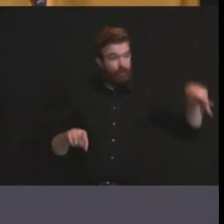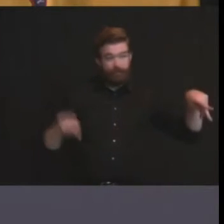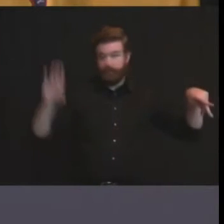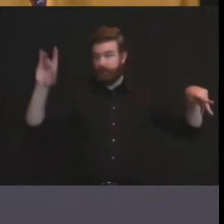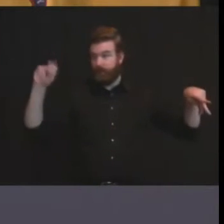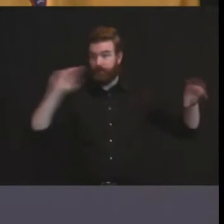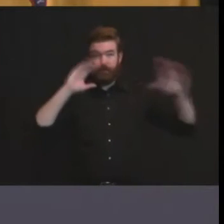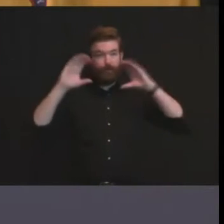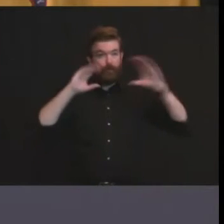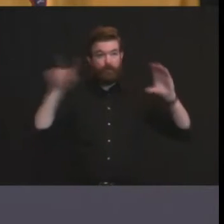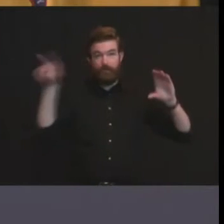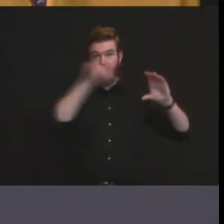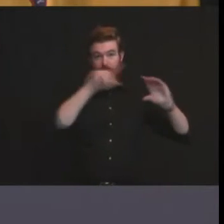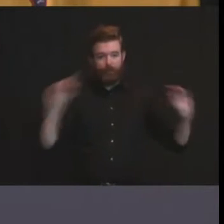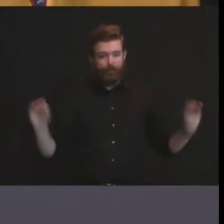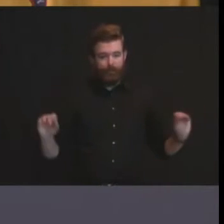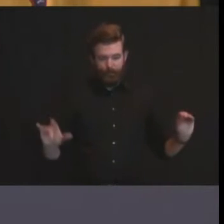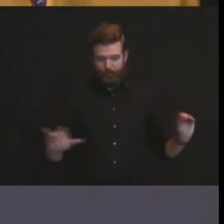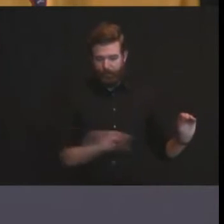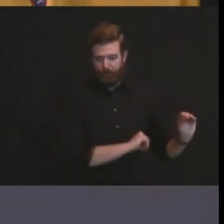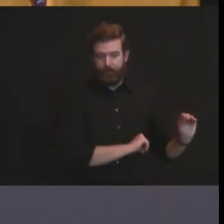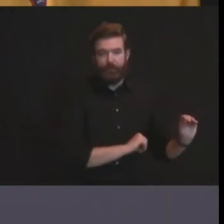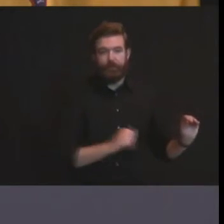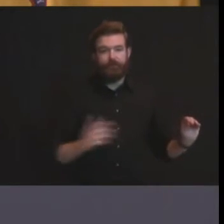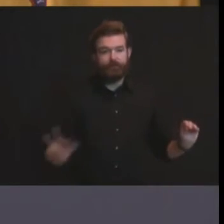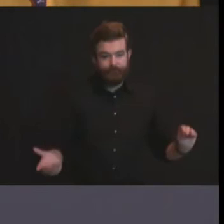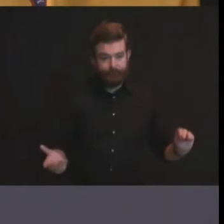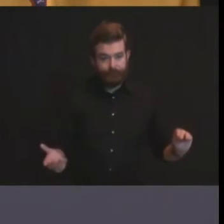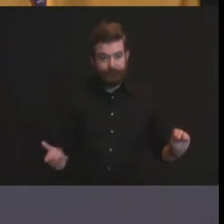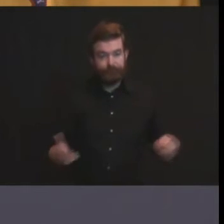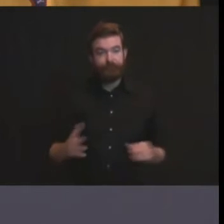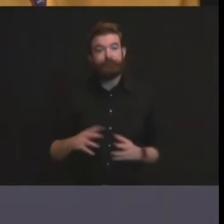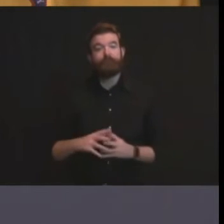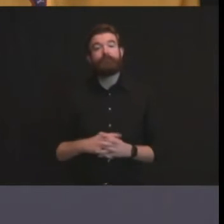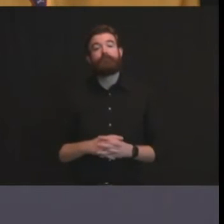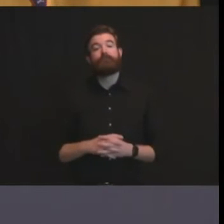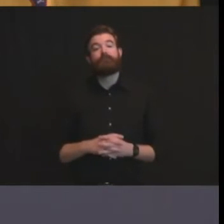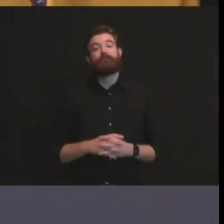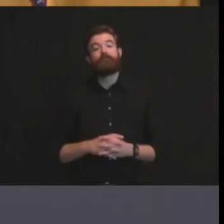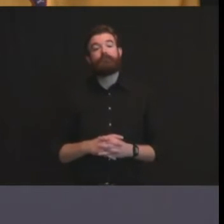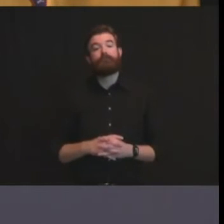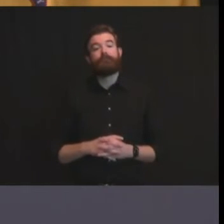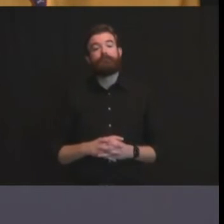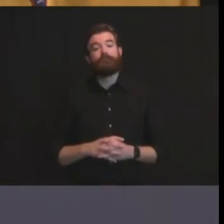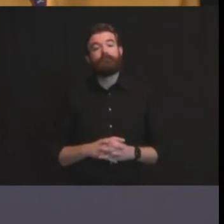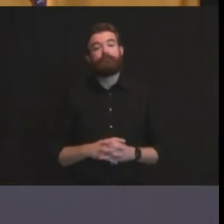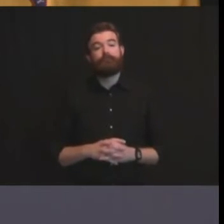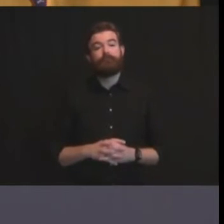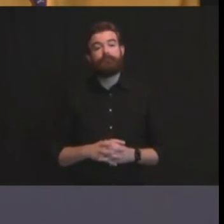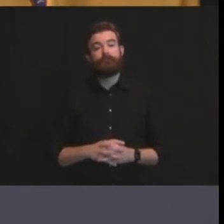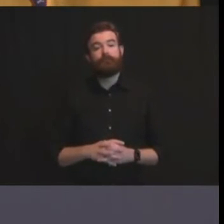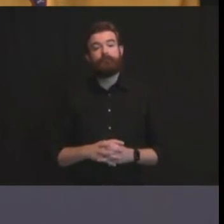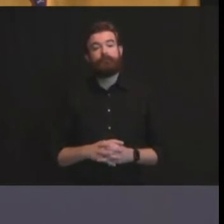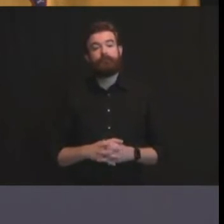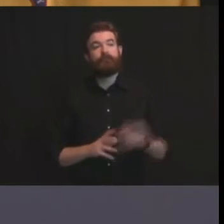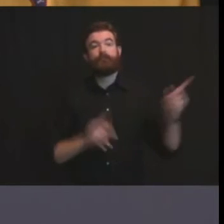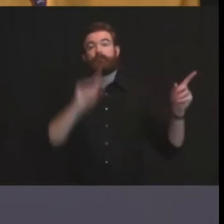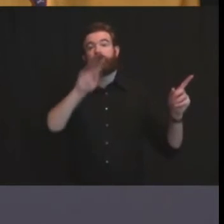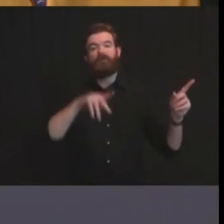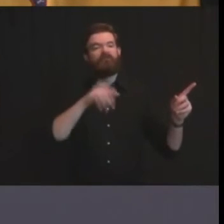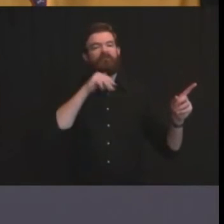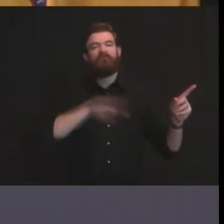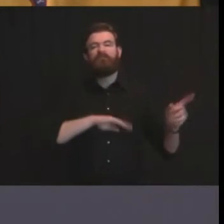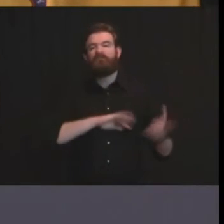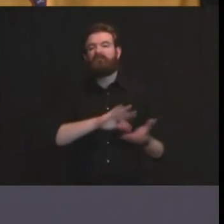again god bless you go that's not what i'd be doing but that should be completely disconnected